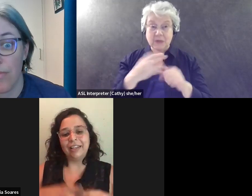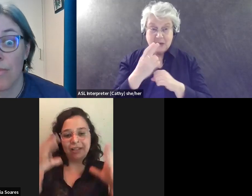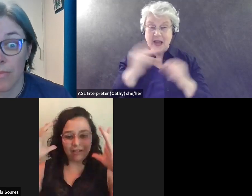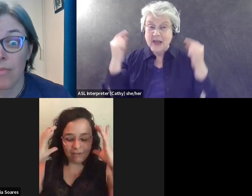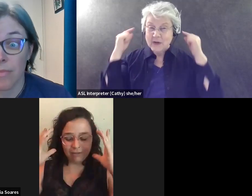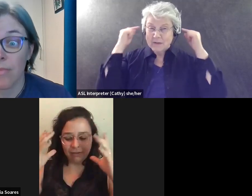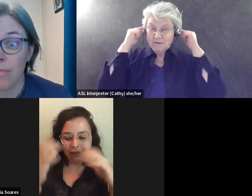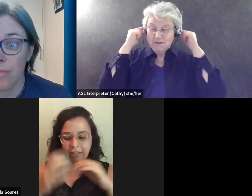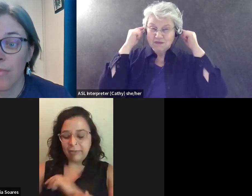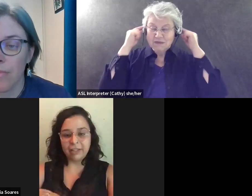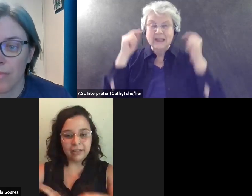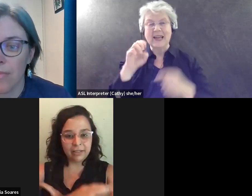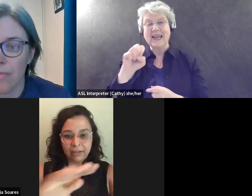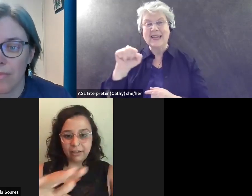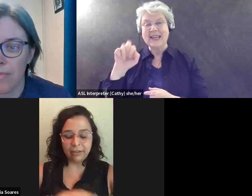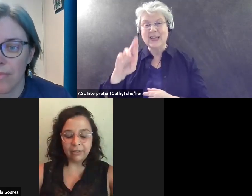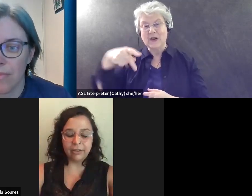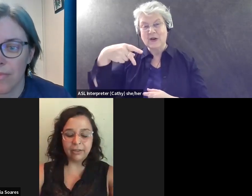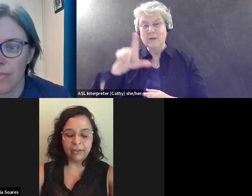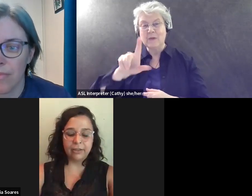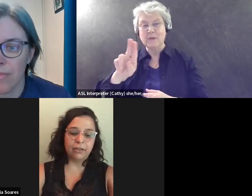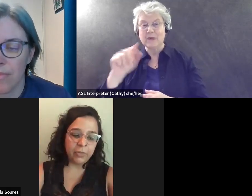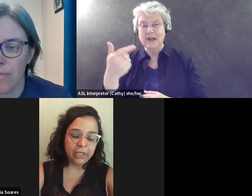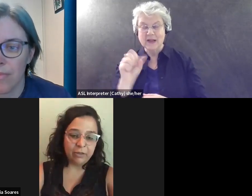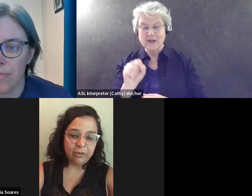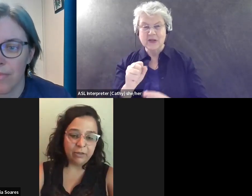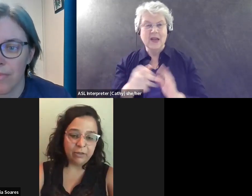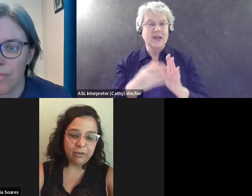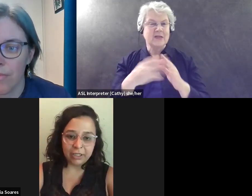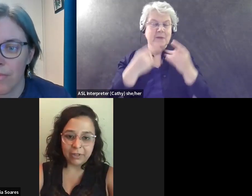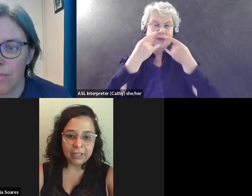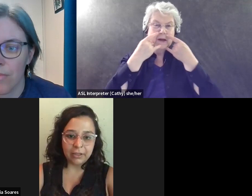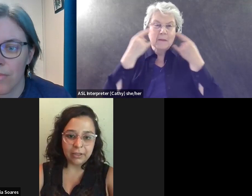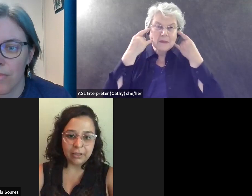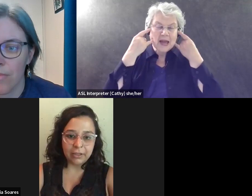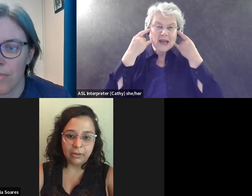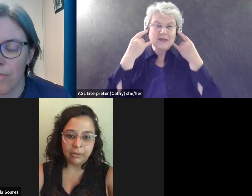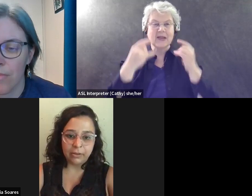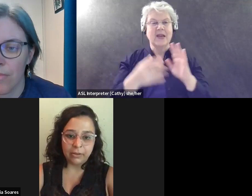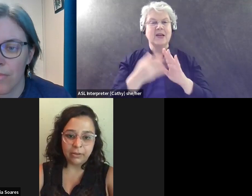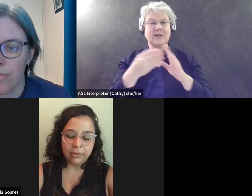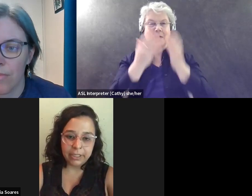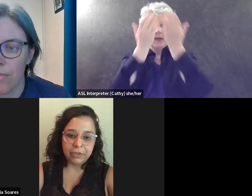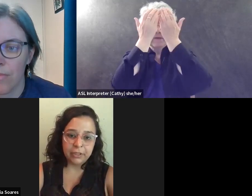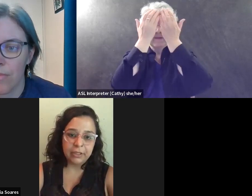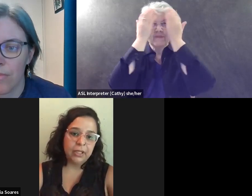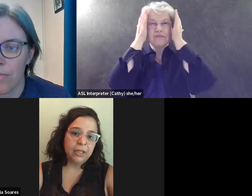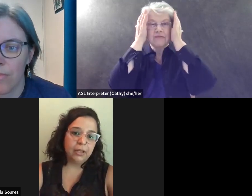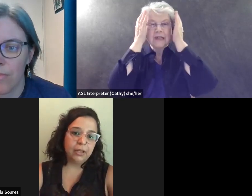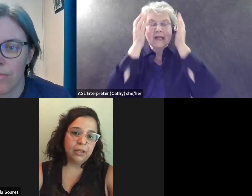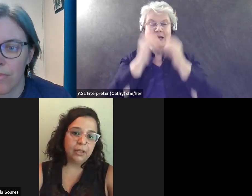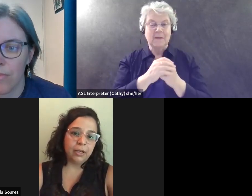constantly have, uh, and, um, my mask and just, um, eliminate every single